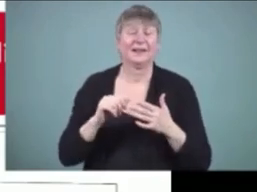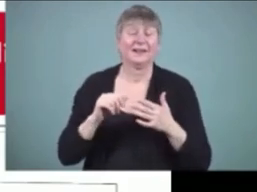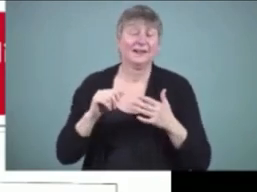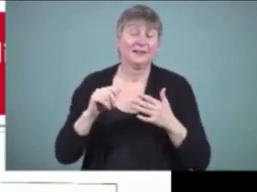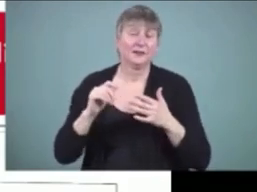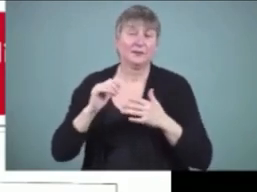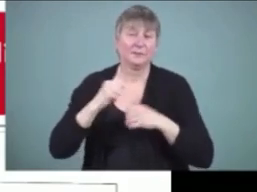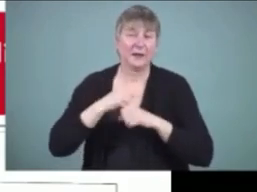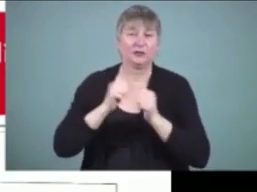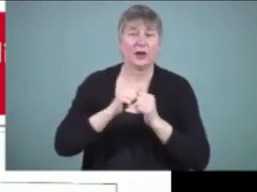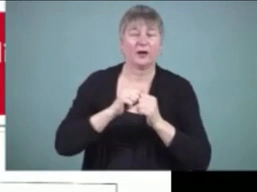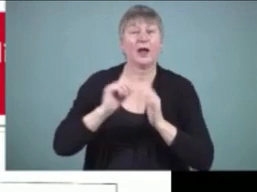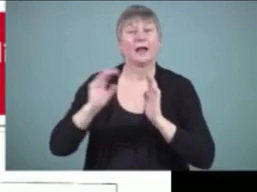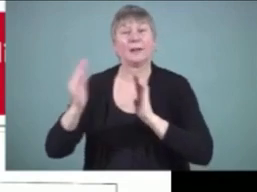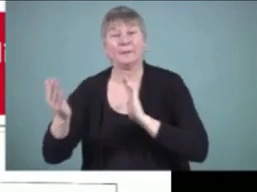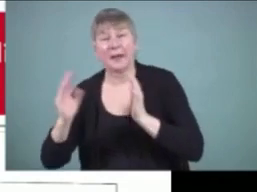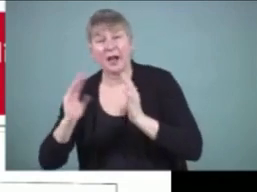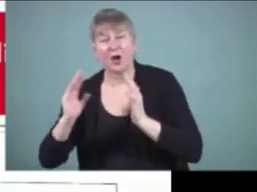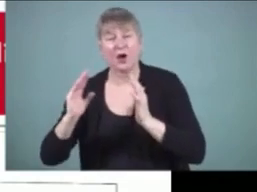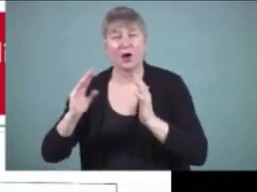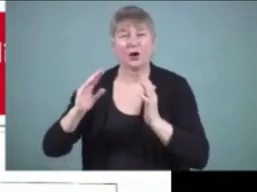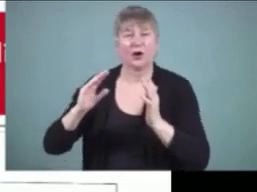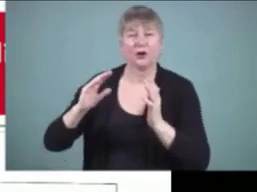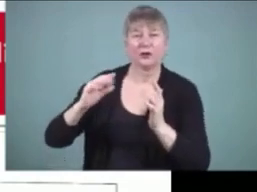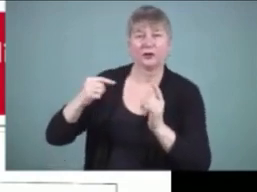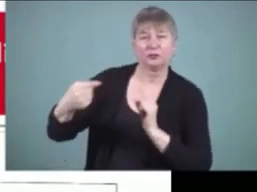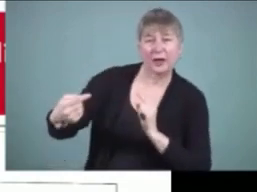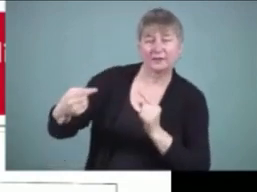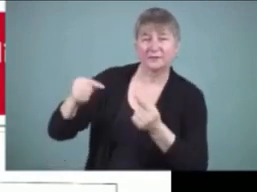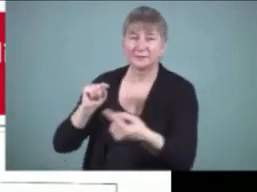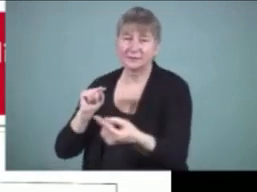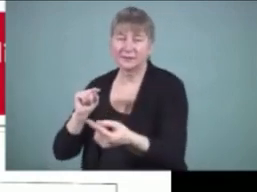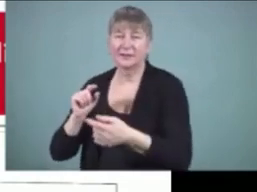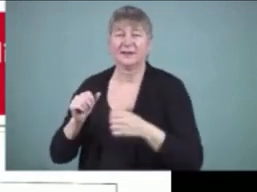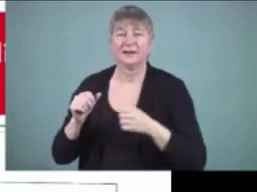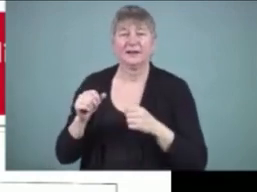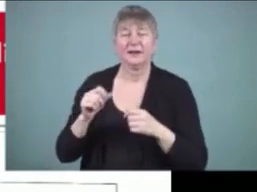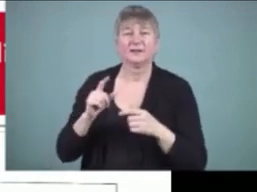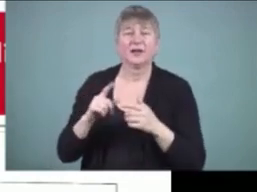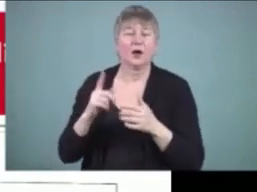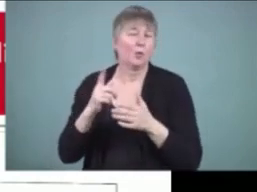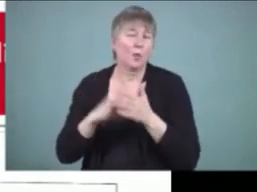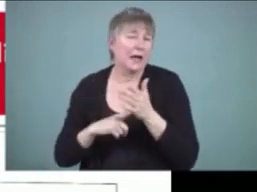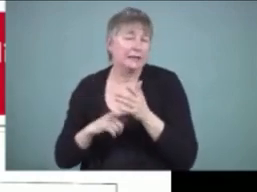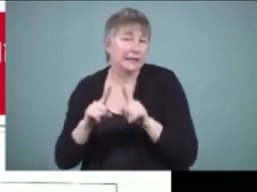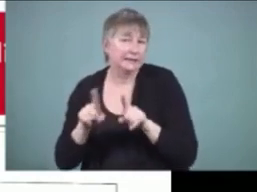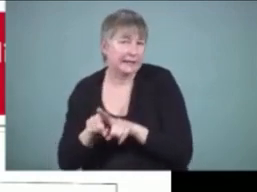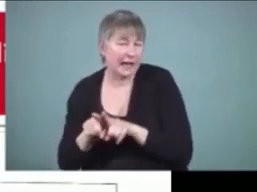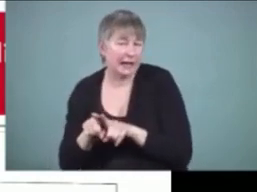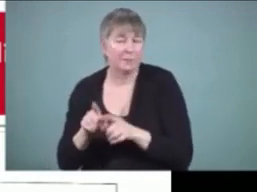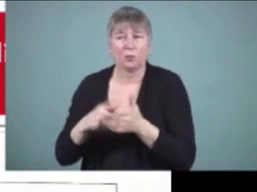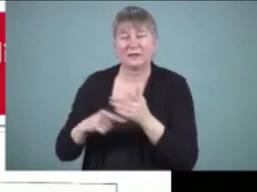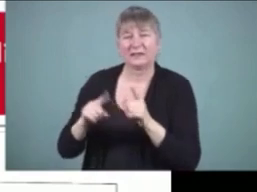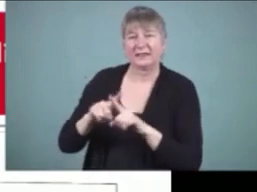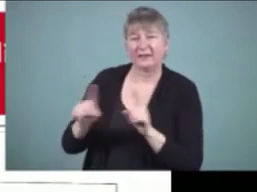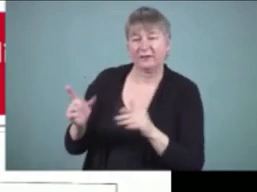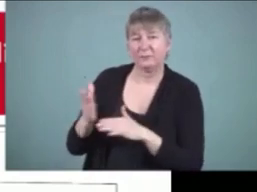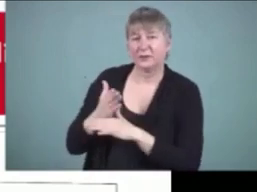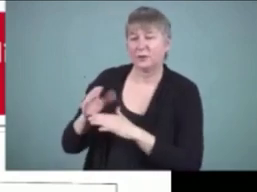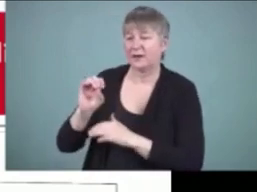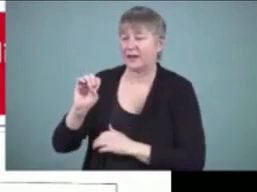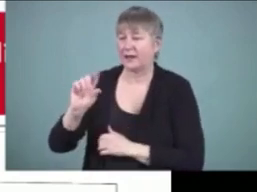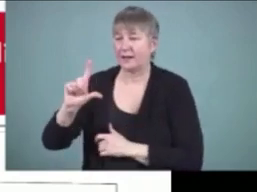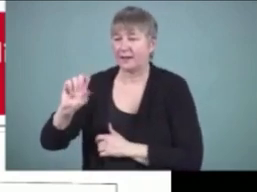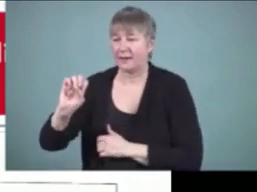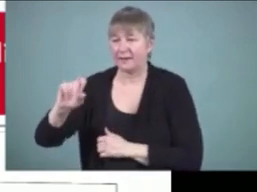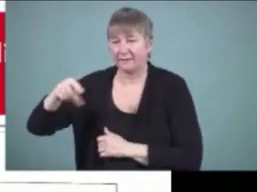a compare and contrast essay um where he was looking at what was the same and different about the elephant man um